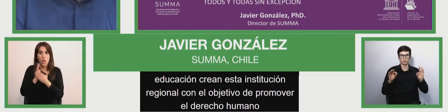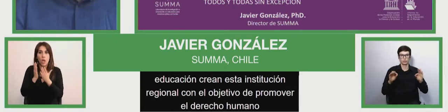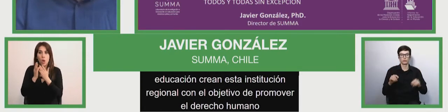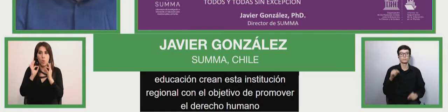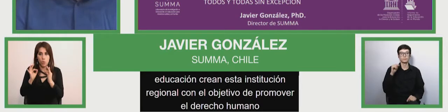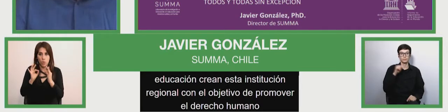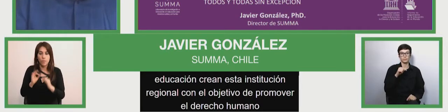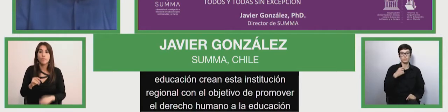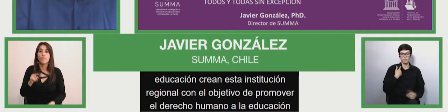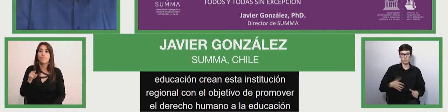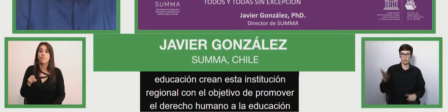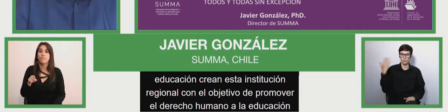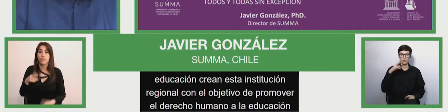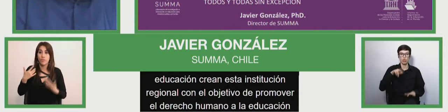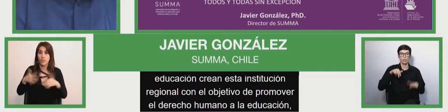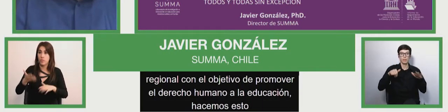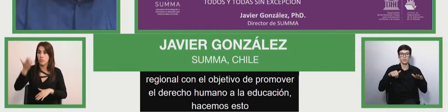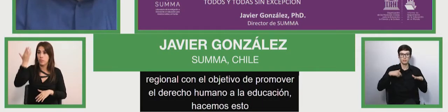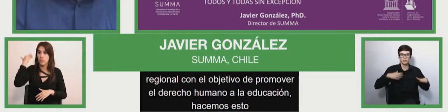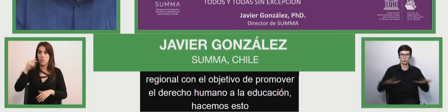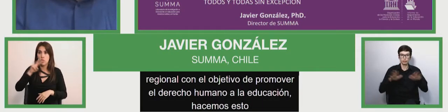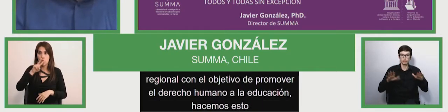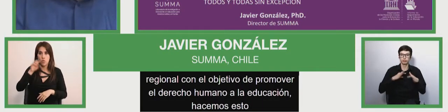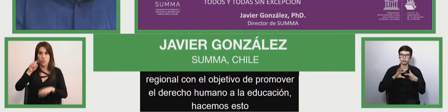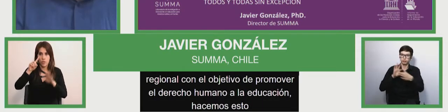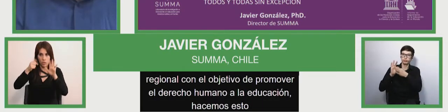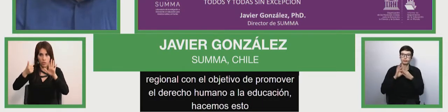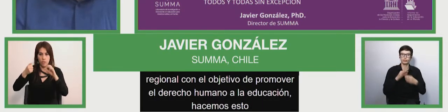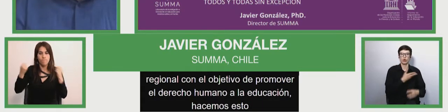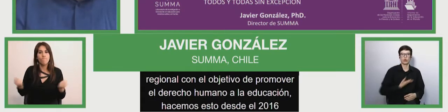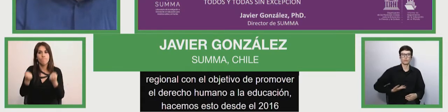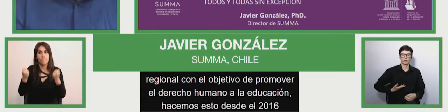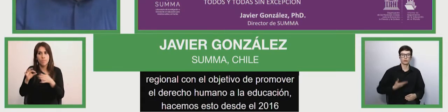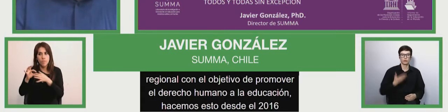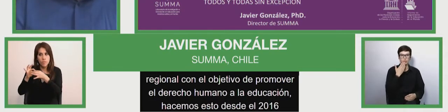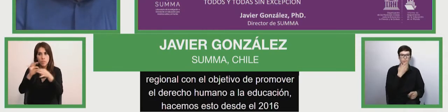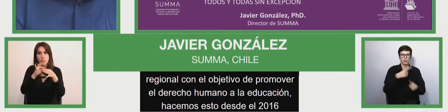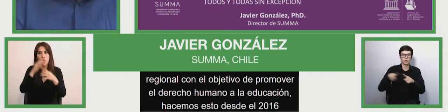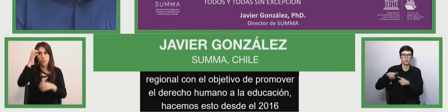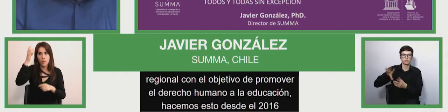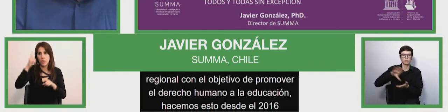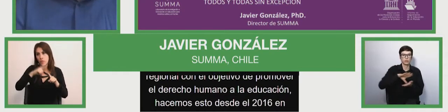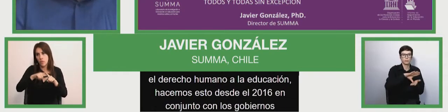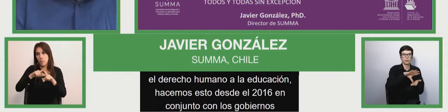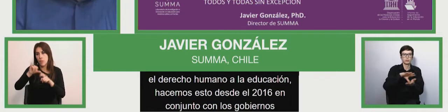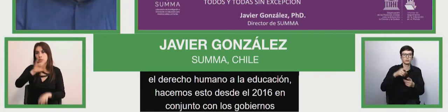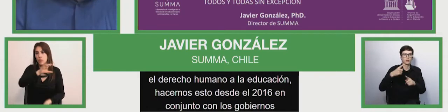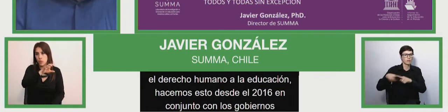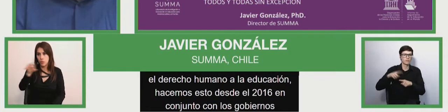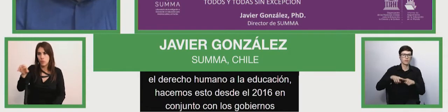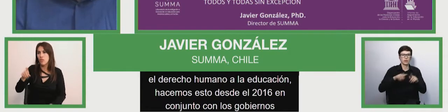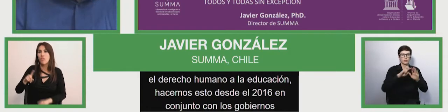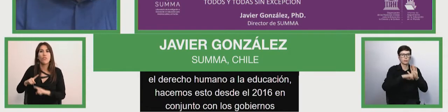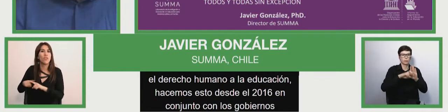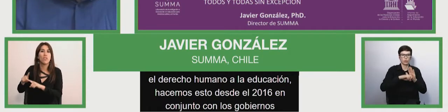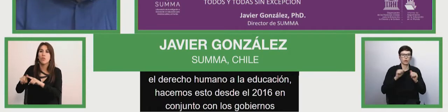almost together with the governments and different countries through different projects with school communities,